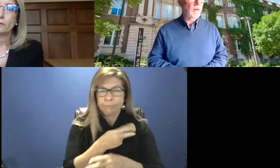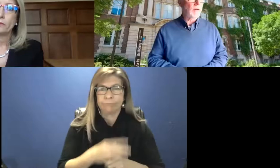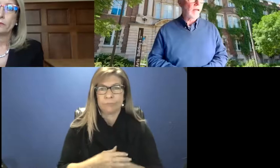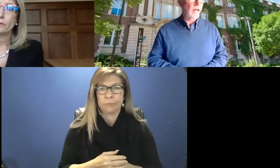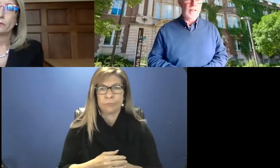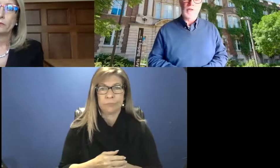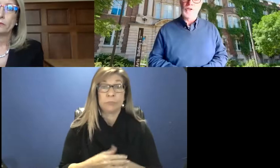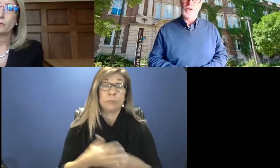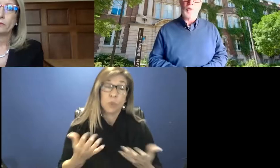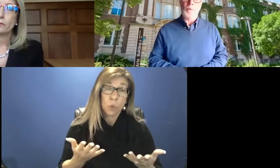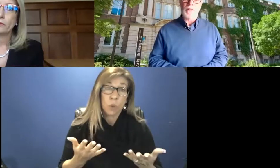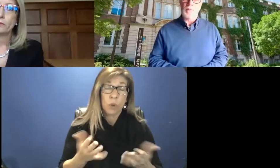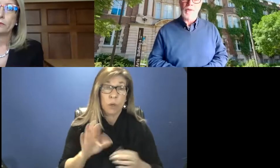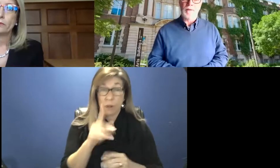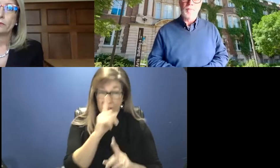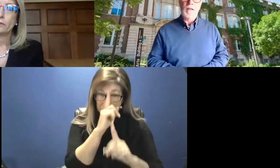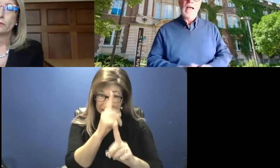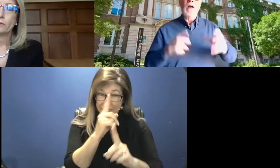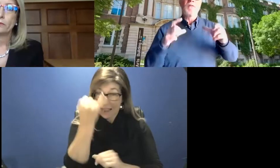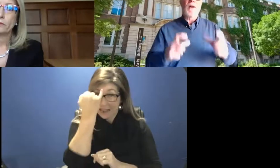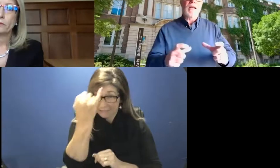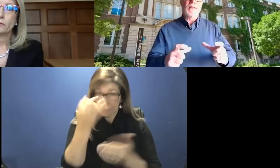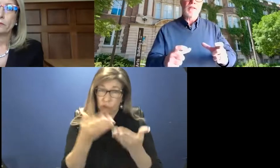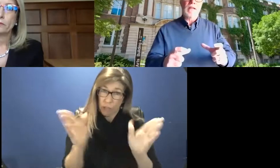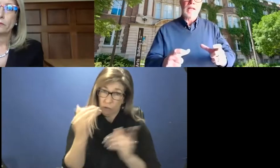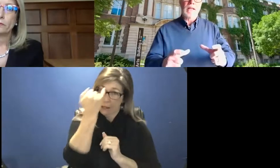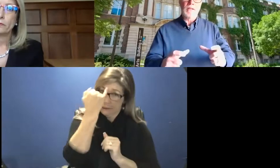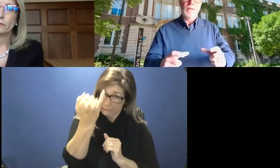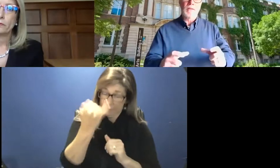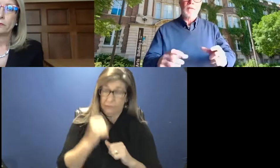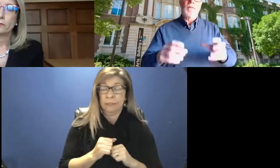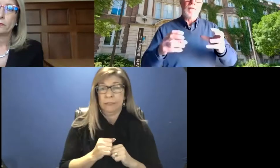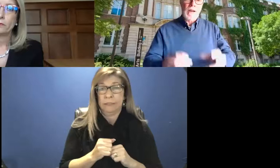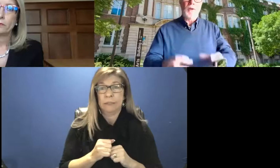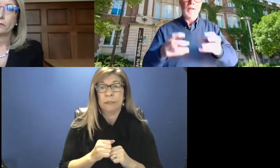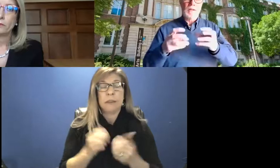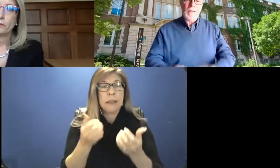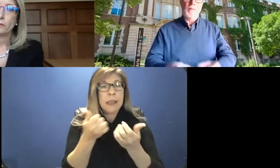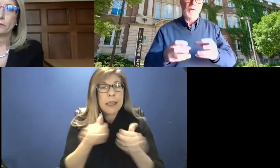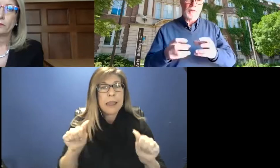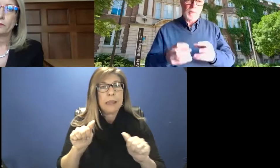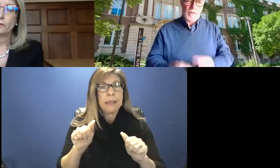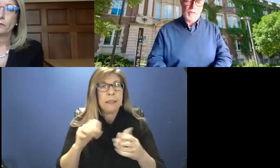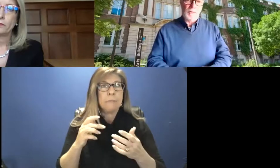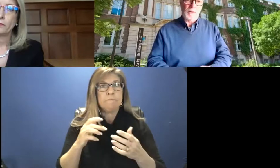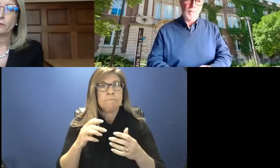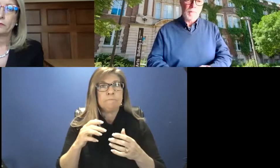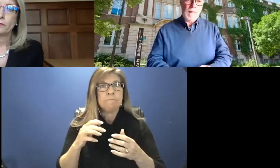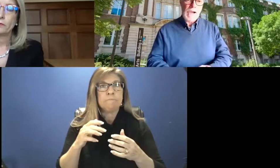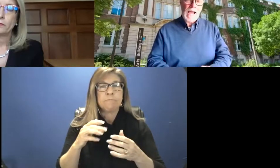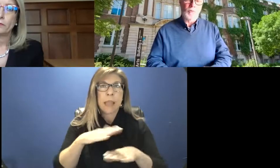there again is the general principle that advising that is very discipline specific